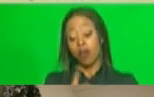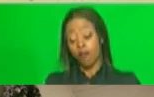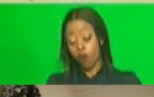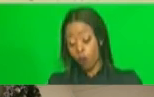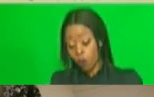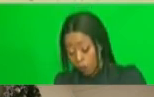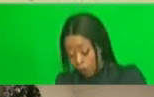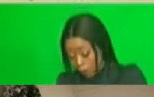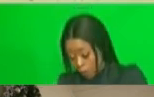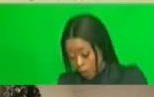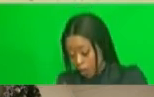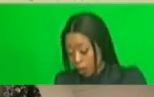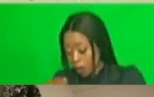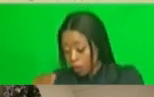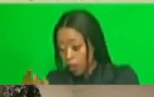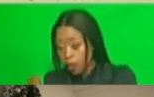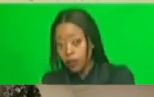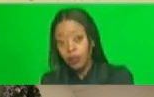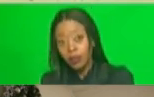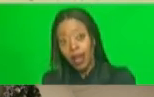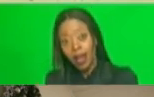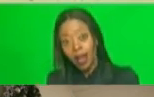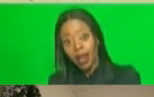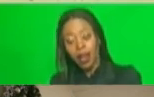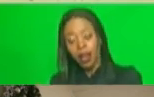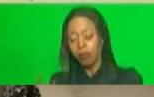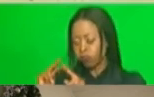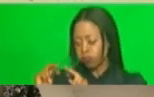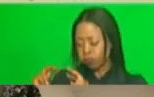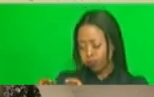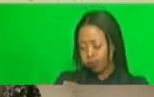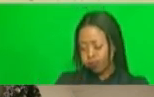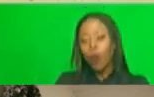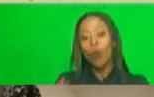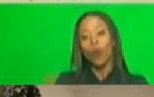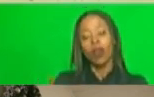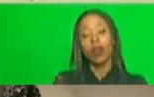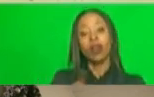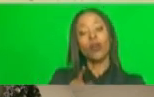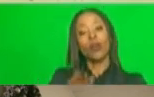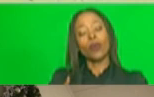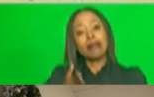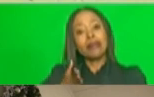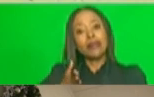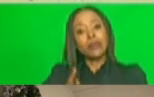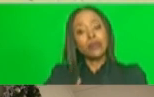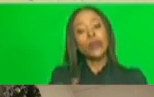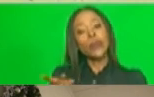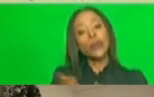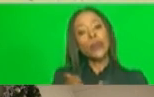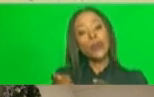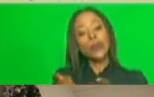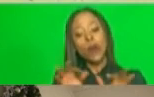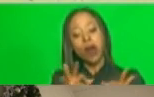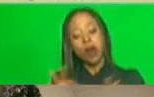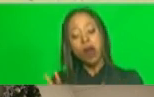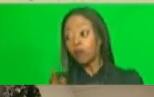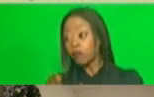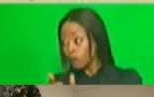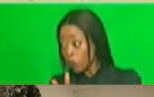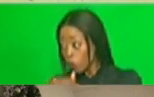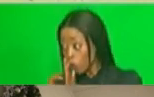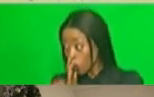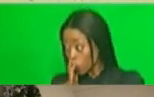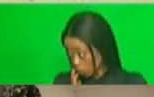distribution and sale of Turbo Force will be investigated to ensure that controls are being adhered to